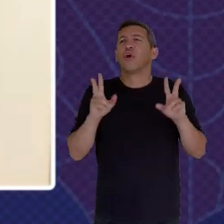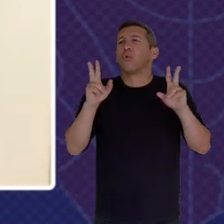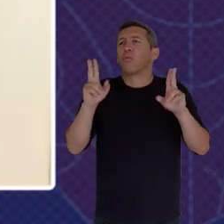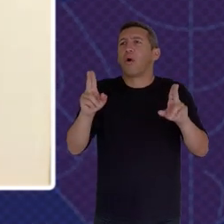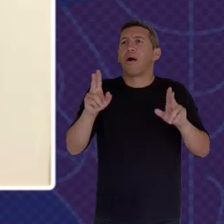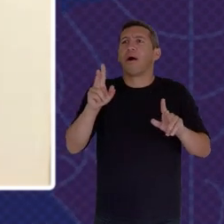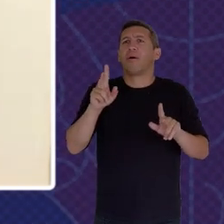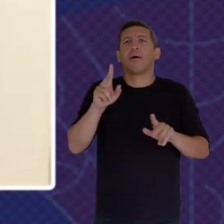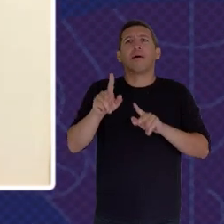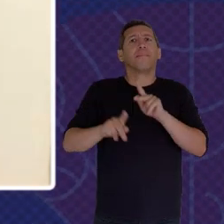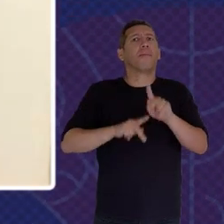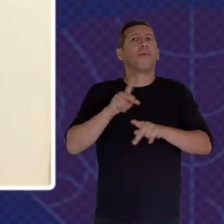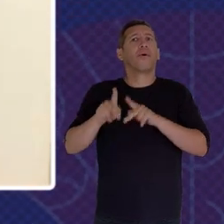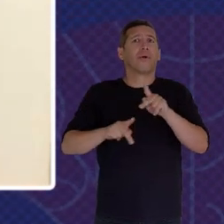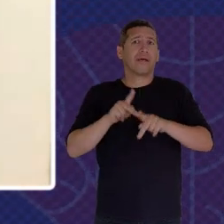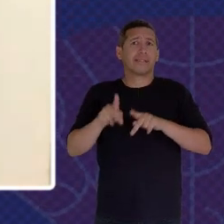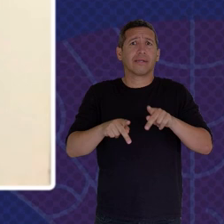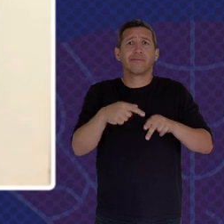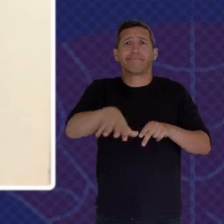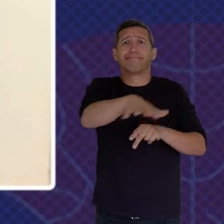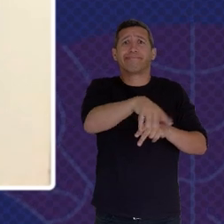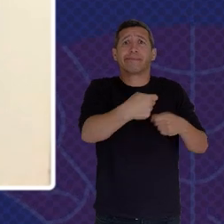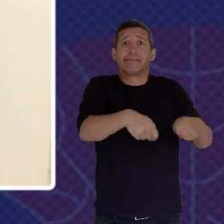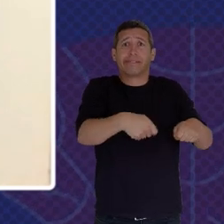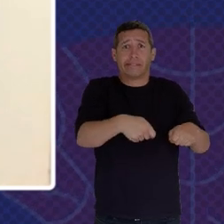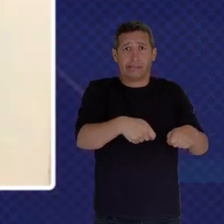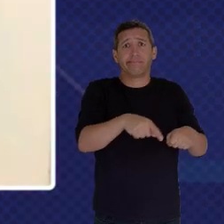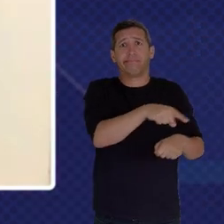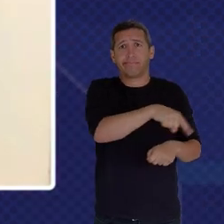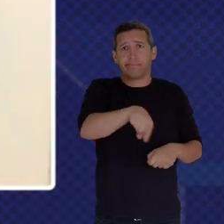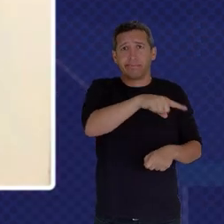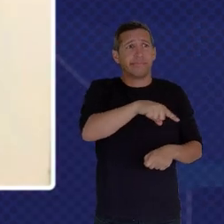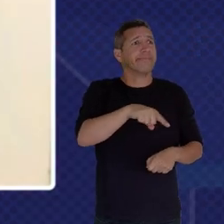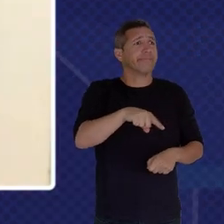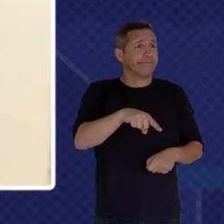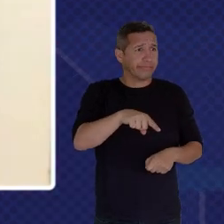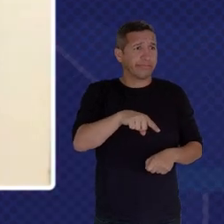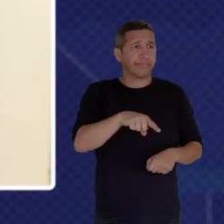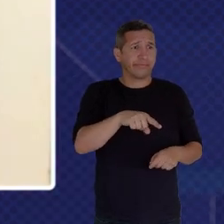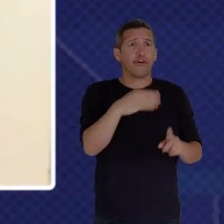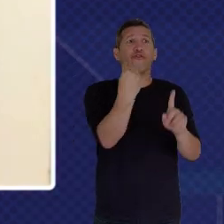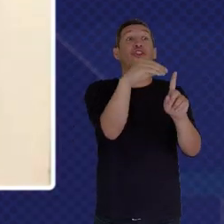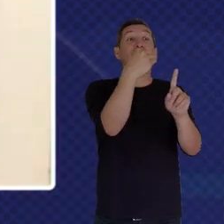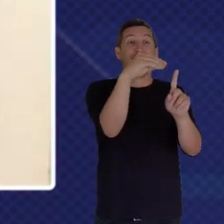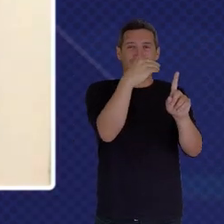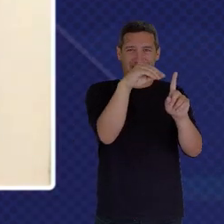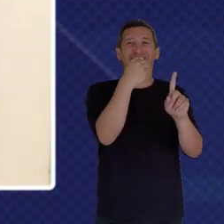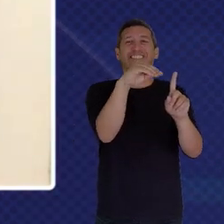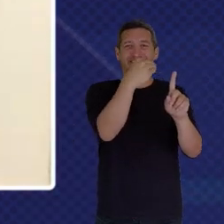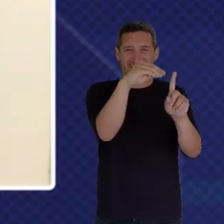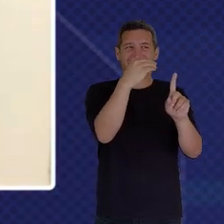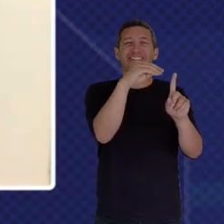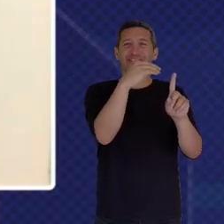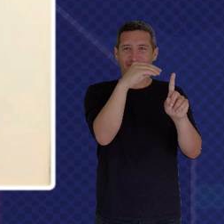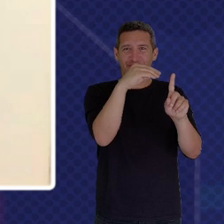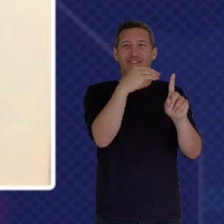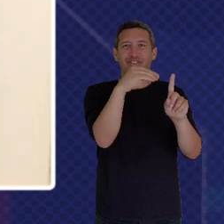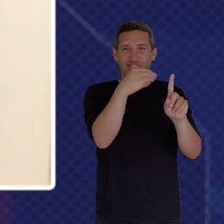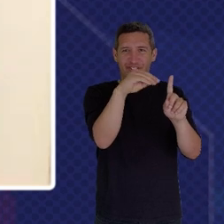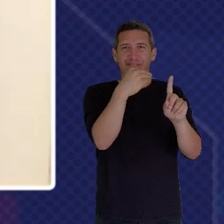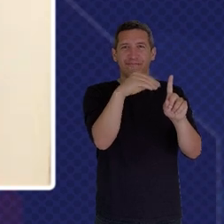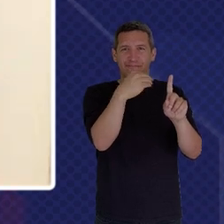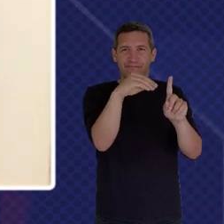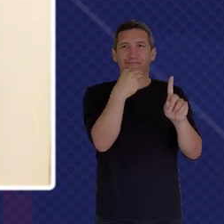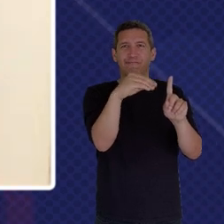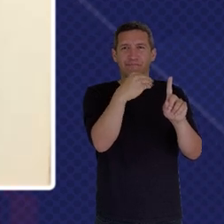Particular Area We Also Realized That There Was A Need To Ensure That Humanitarian Action Does